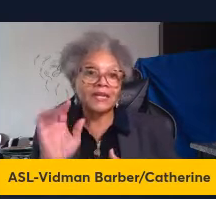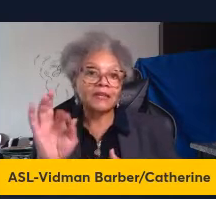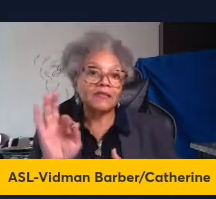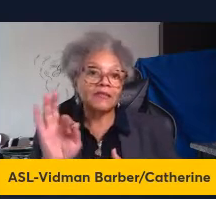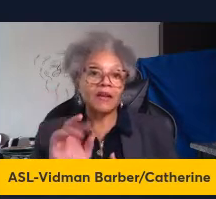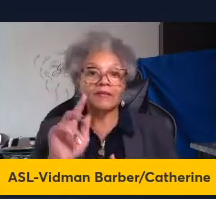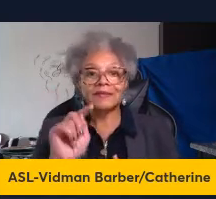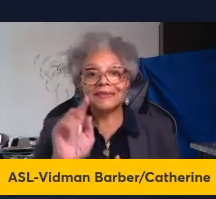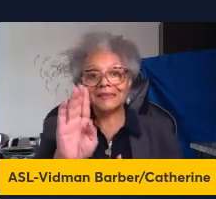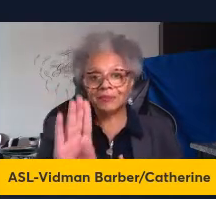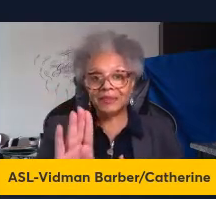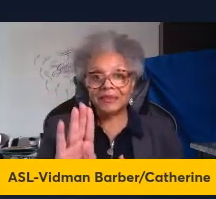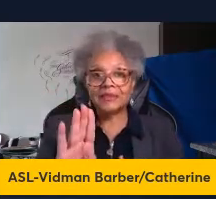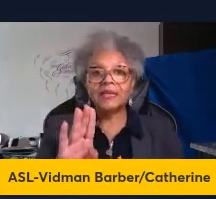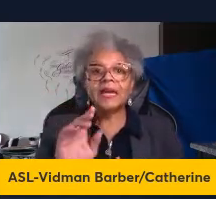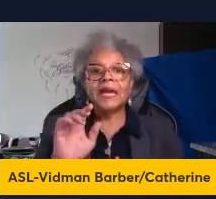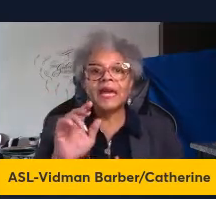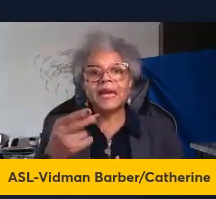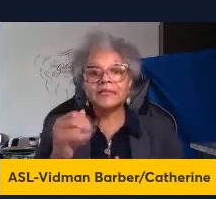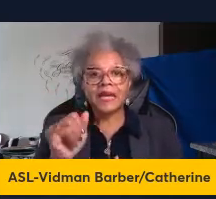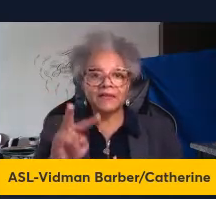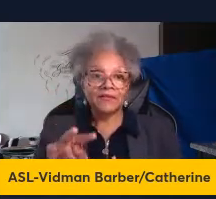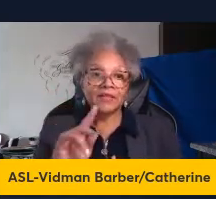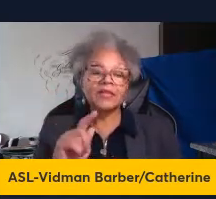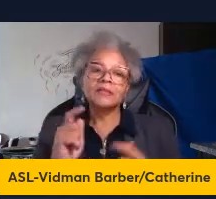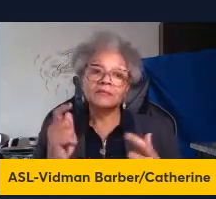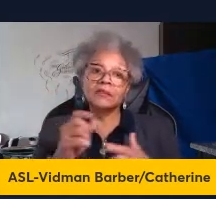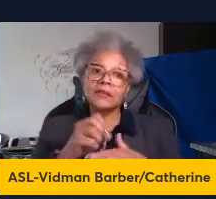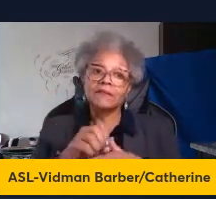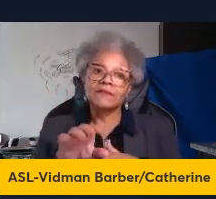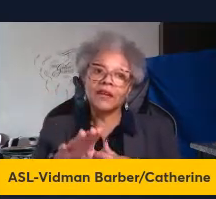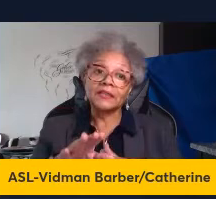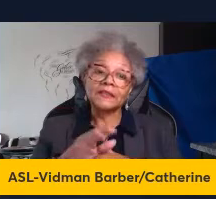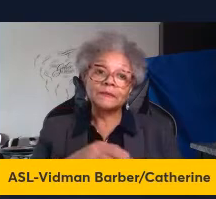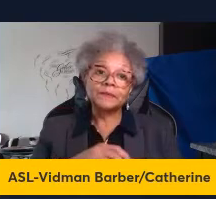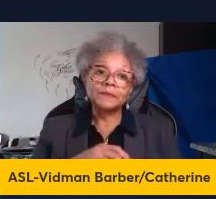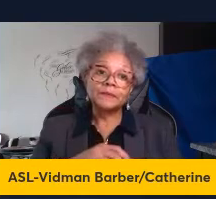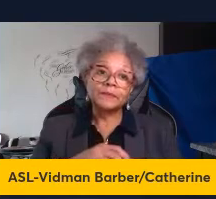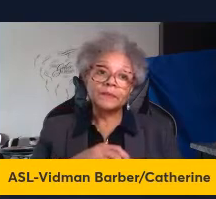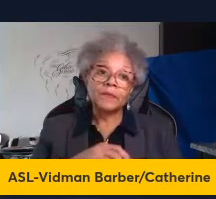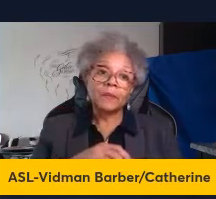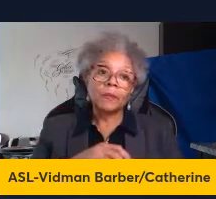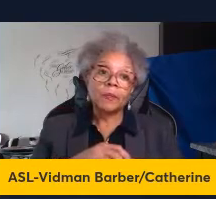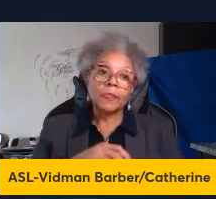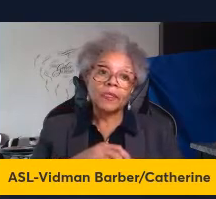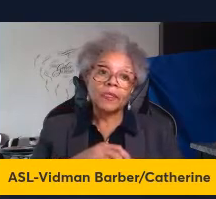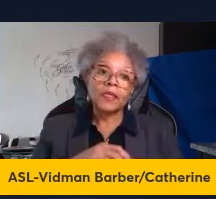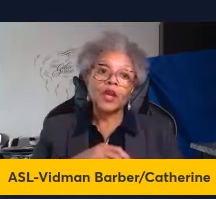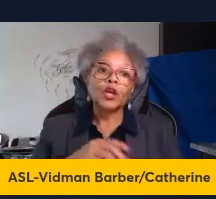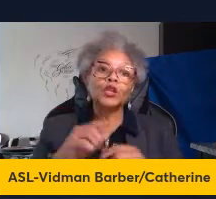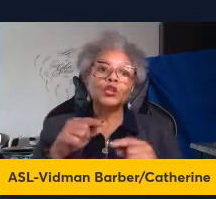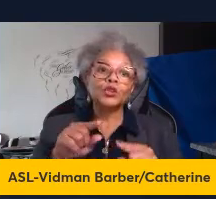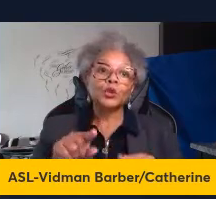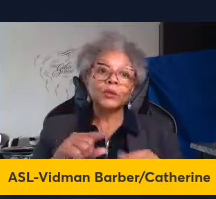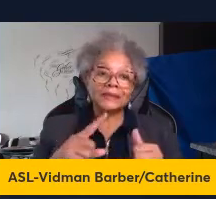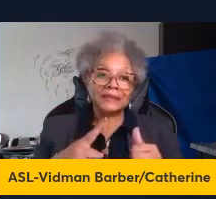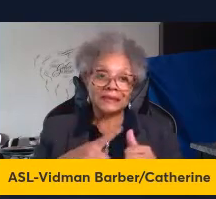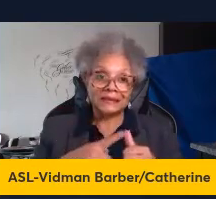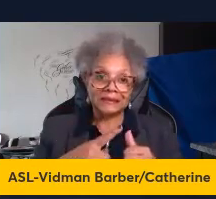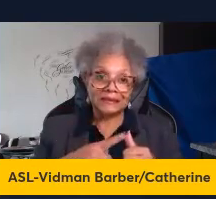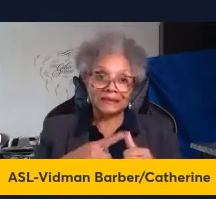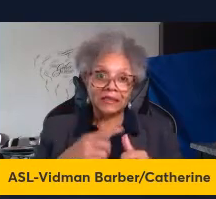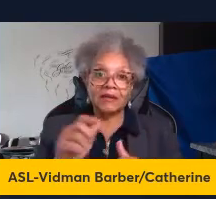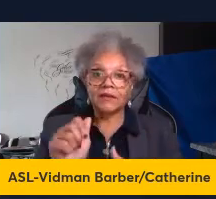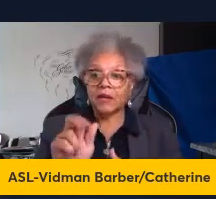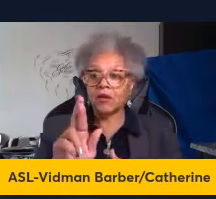HIV co-infected individuals during the initiation of ART these